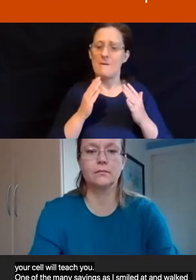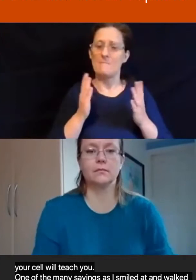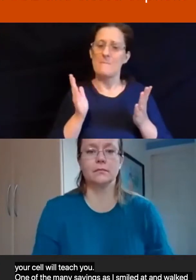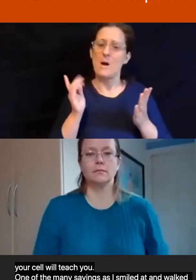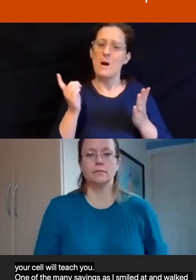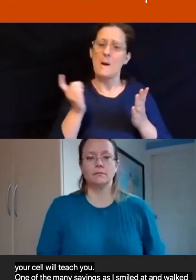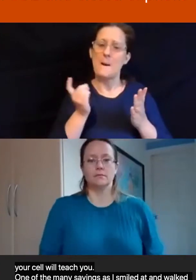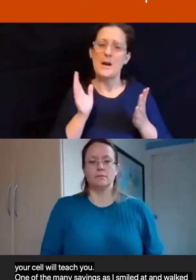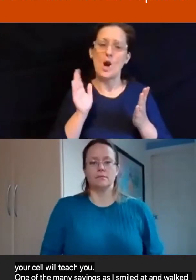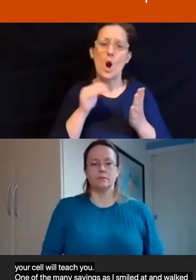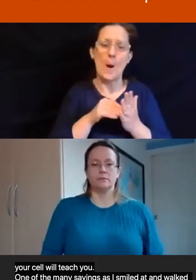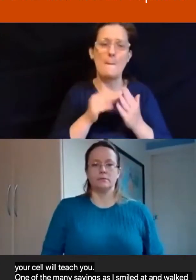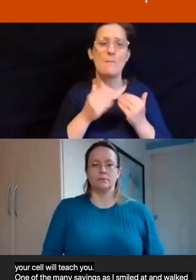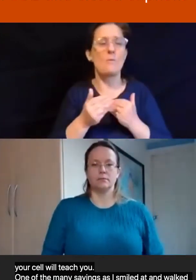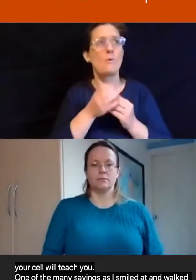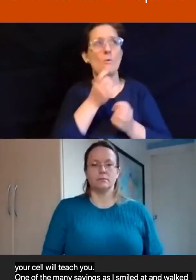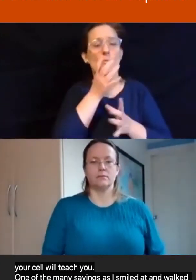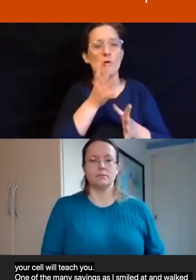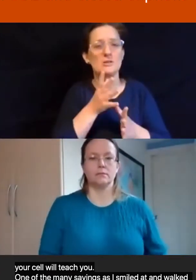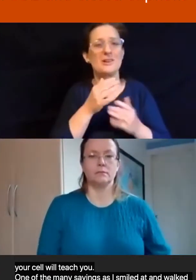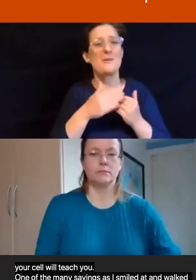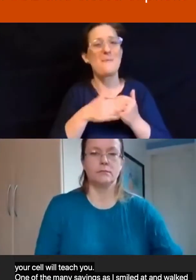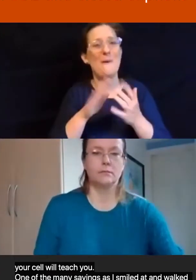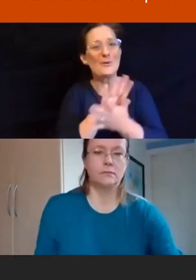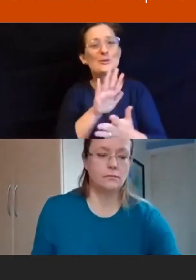more wonder, more joy.